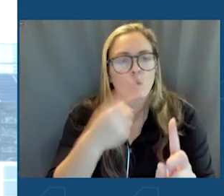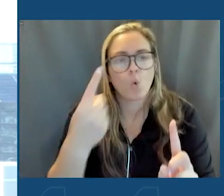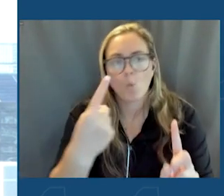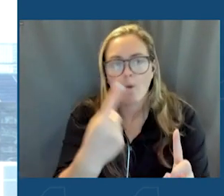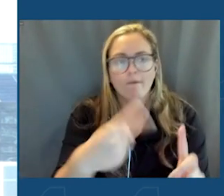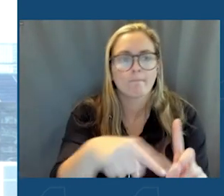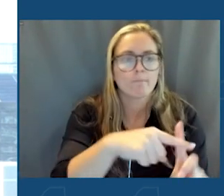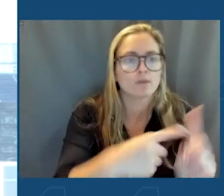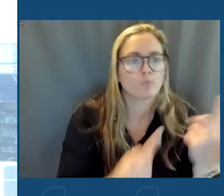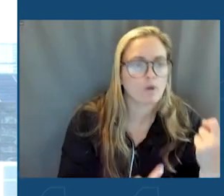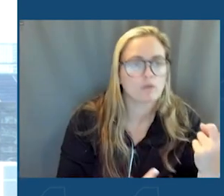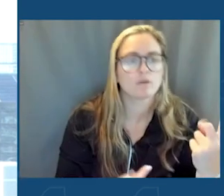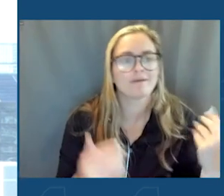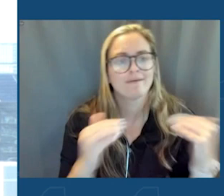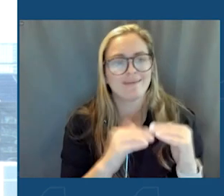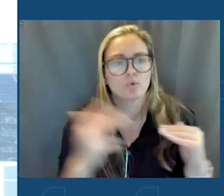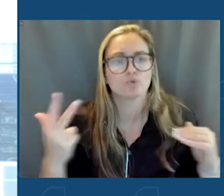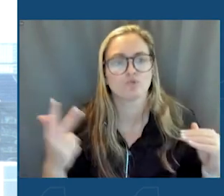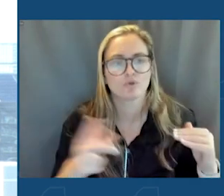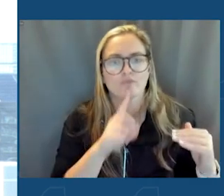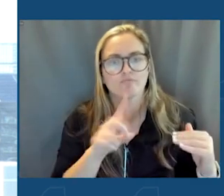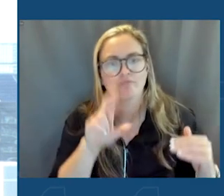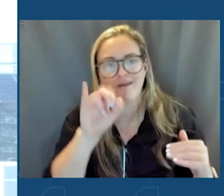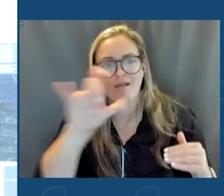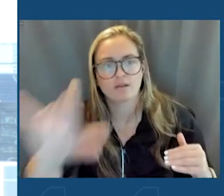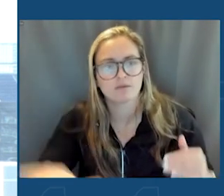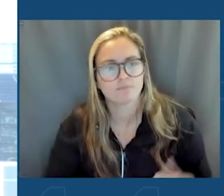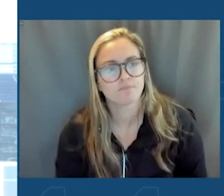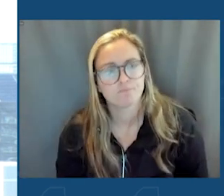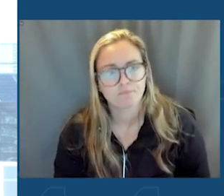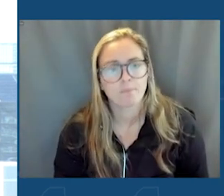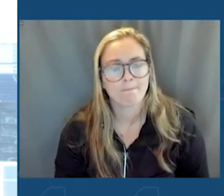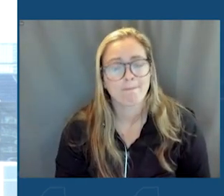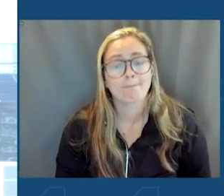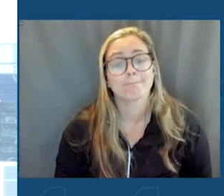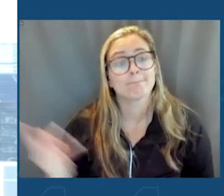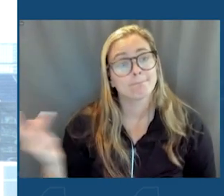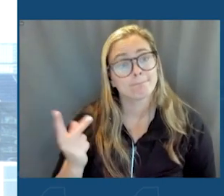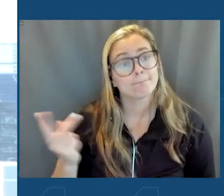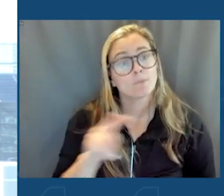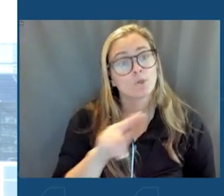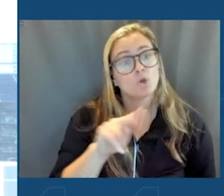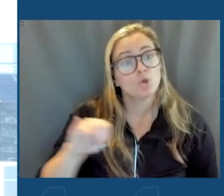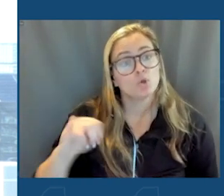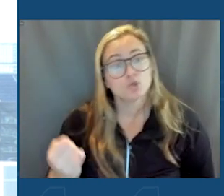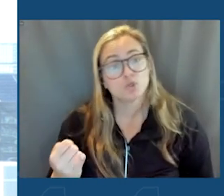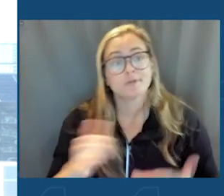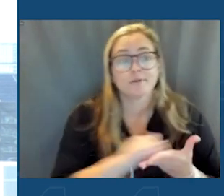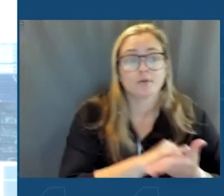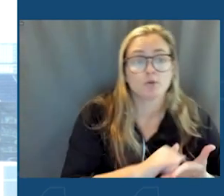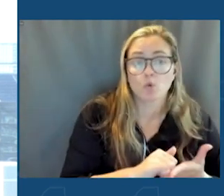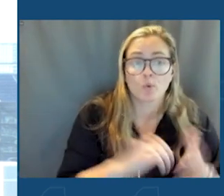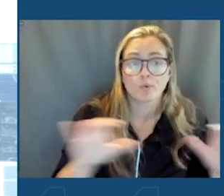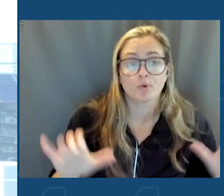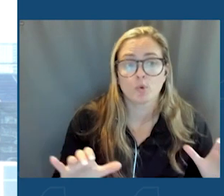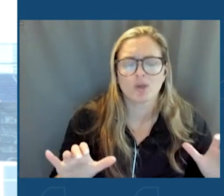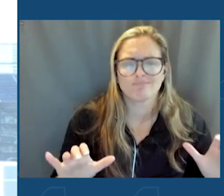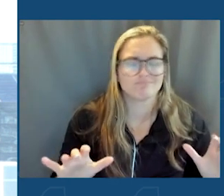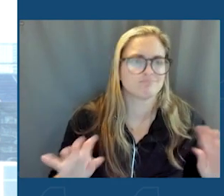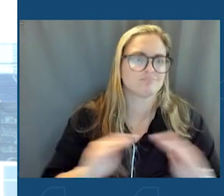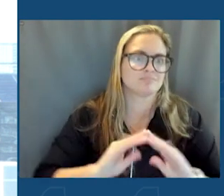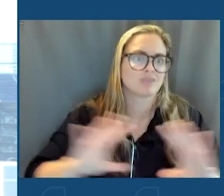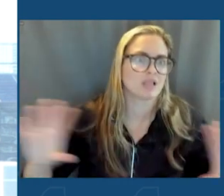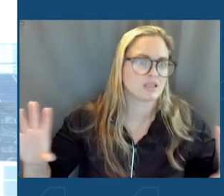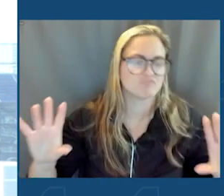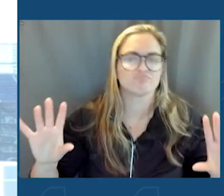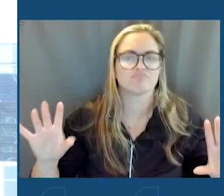equals three reality. What each of us in New Jersey and New York is doing speaks volumes to